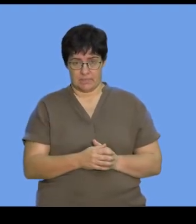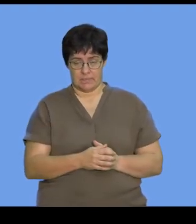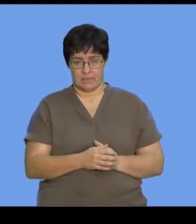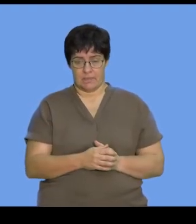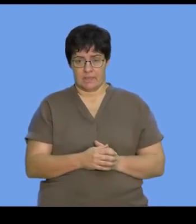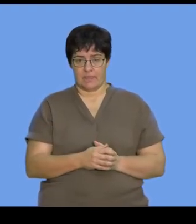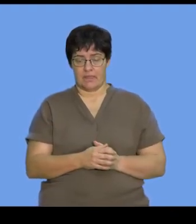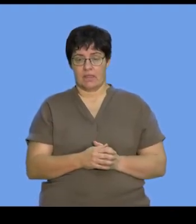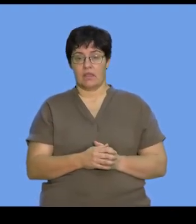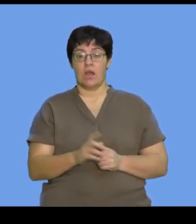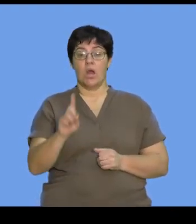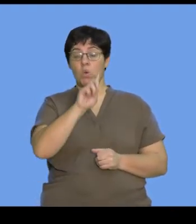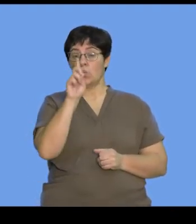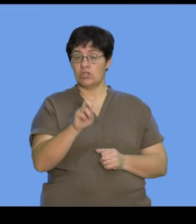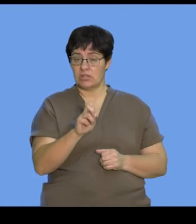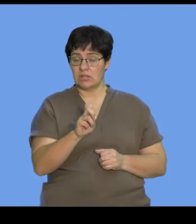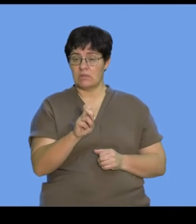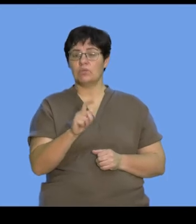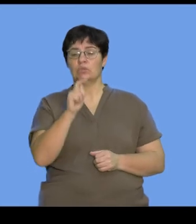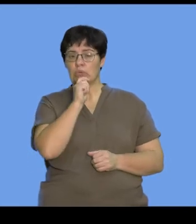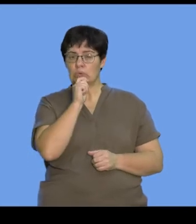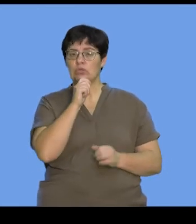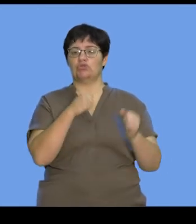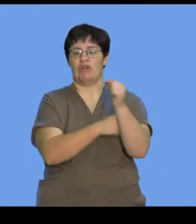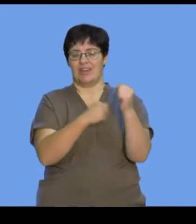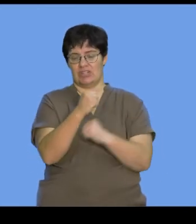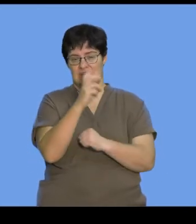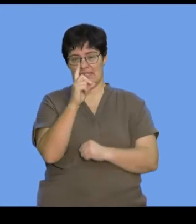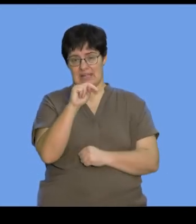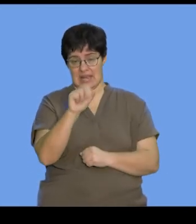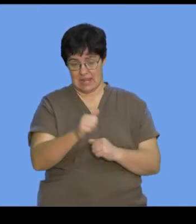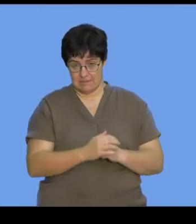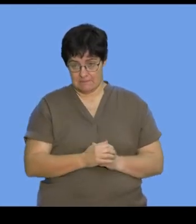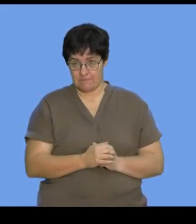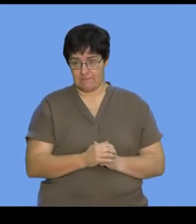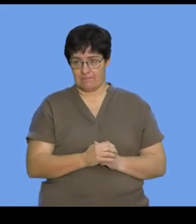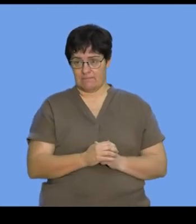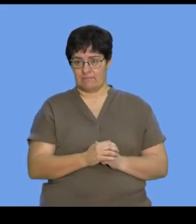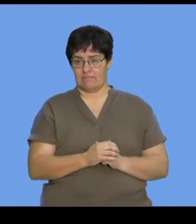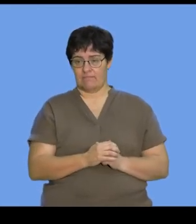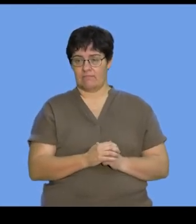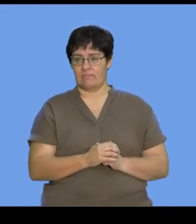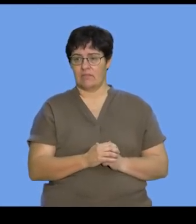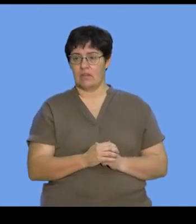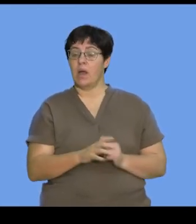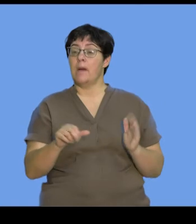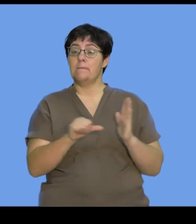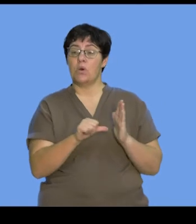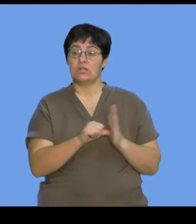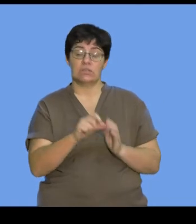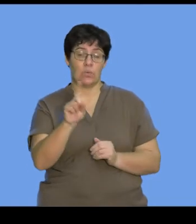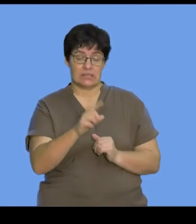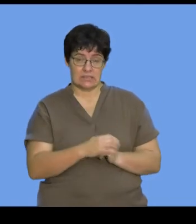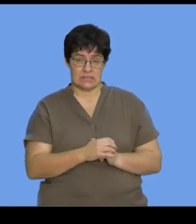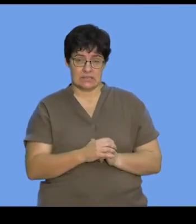important that the question points us to using the structure of DNA to calculate. Now, let's look at this. What's important for us